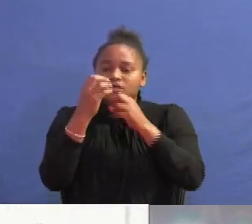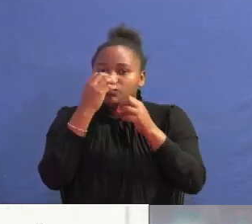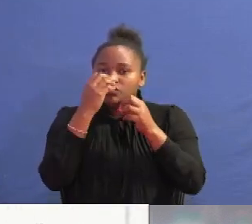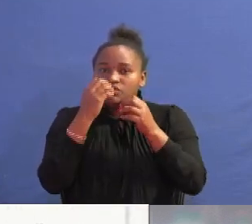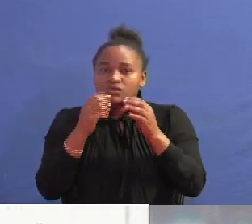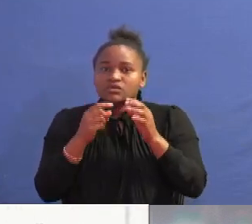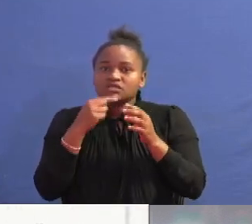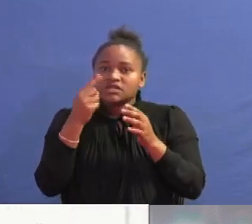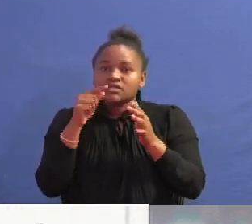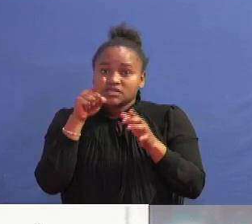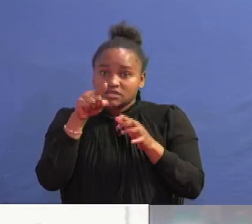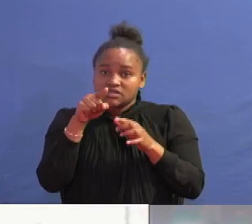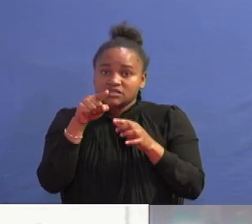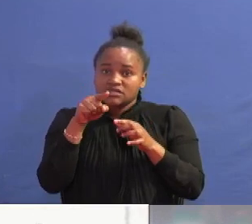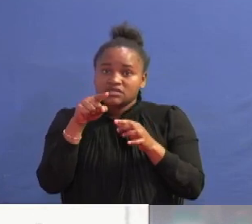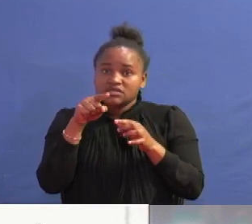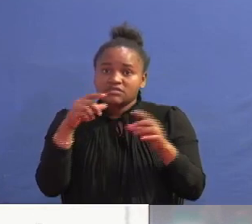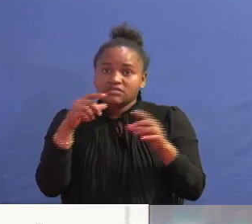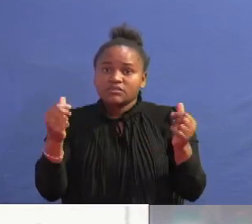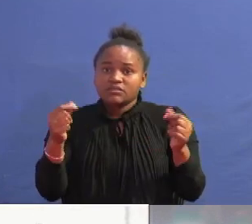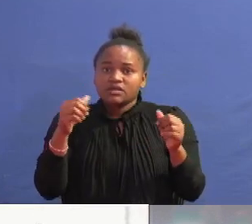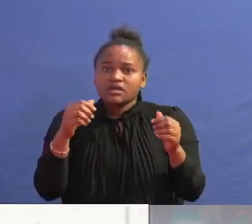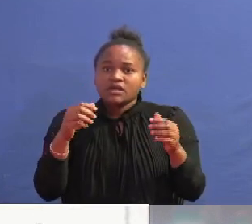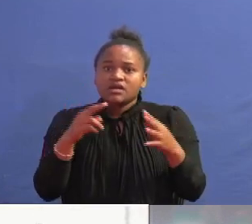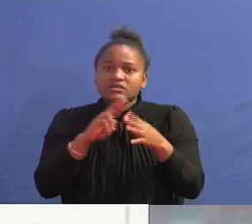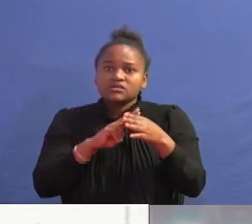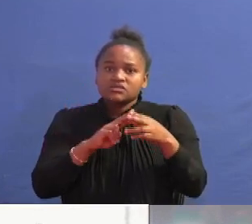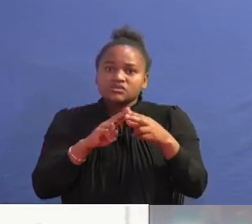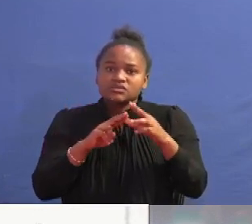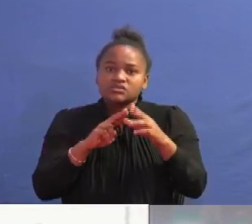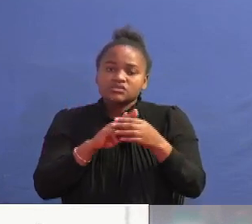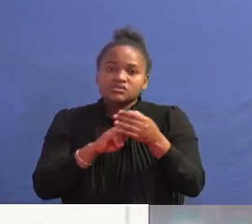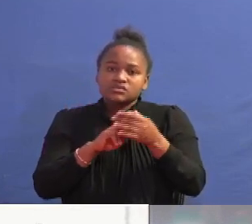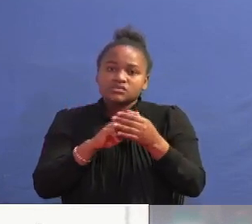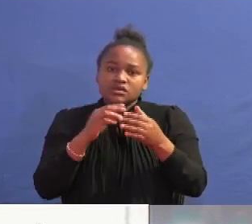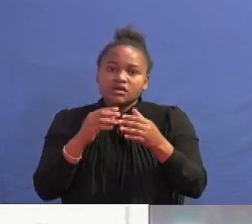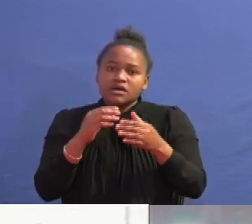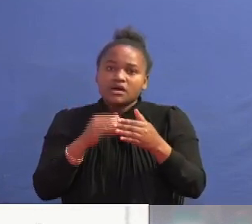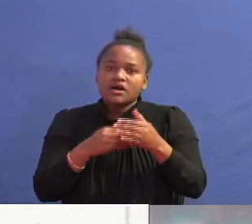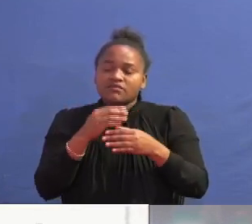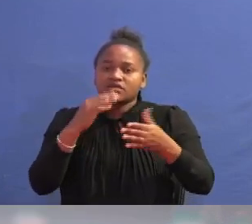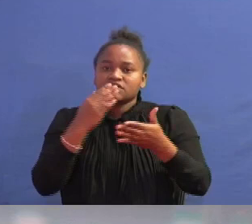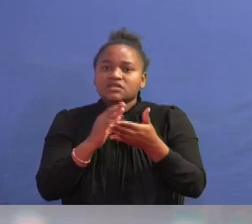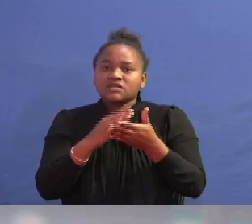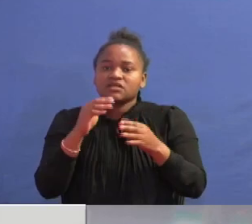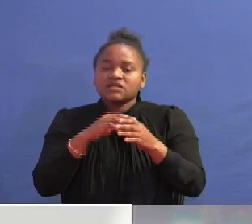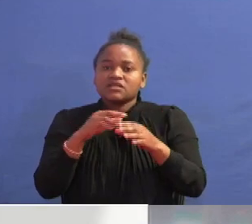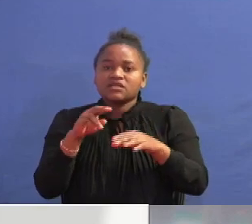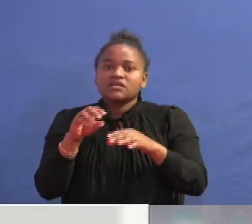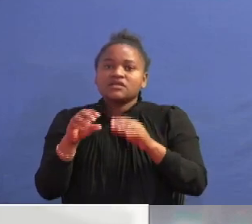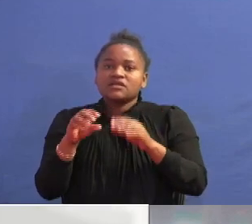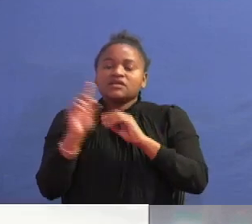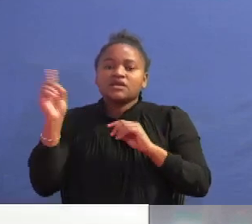this and, of course, intervention soon after chairing a disaster response meeting at Statehouse Nairobi.